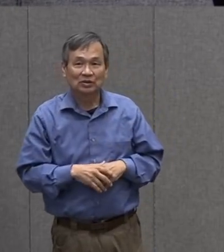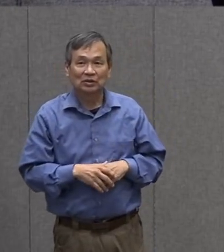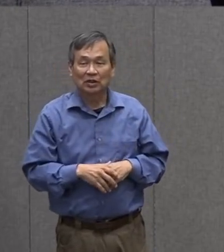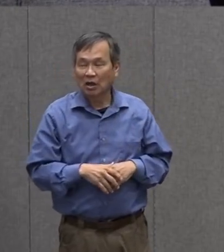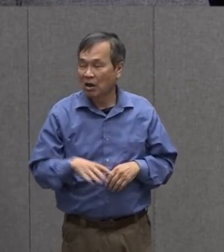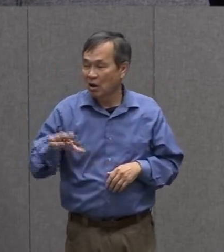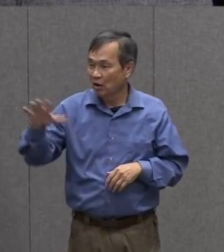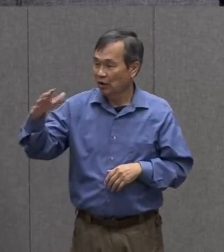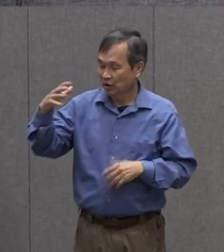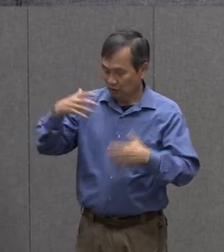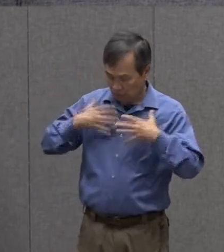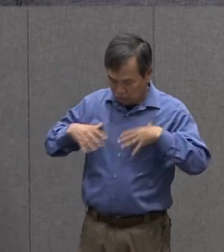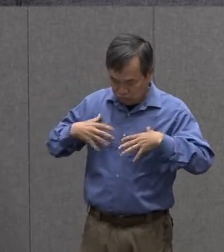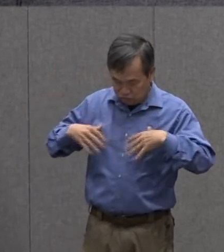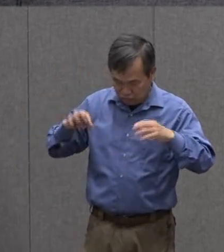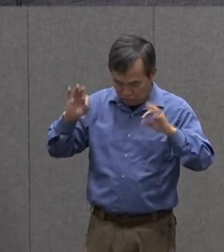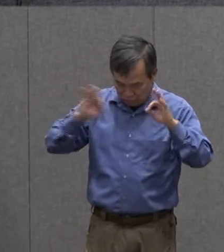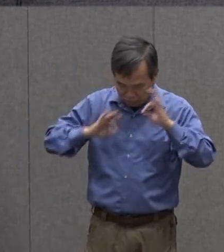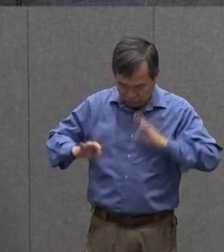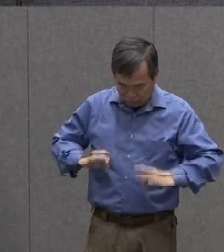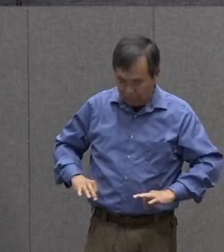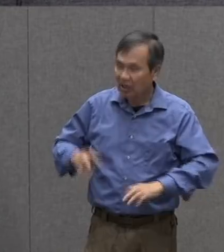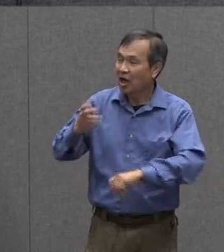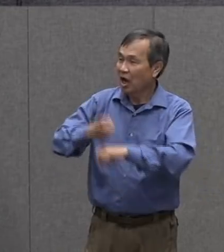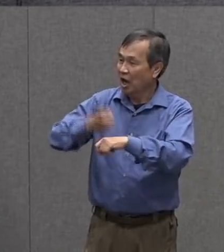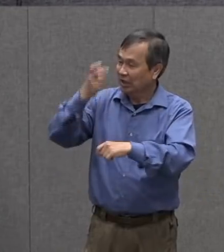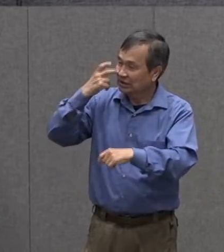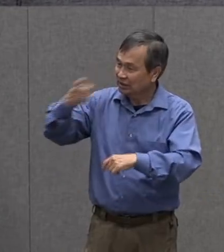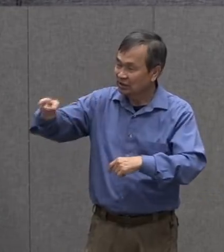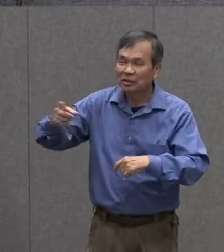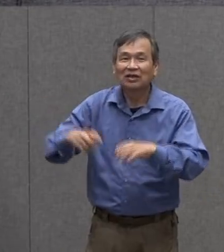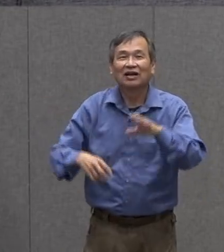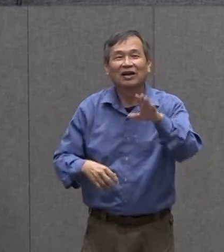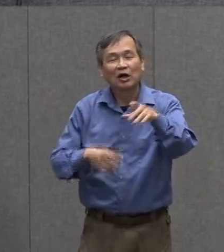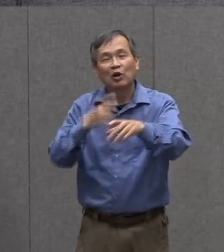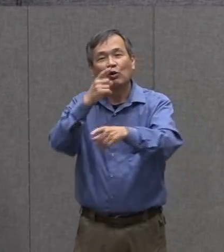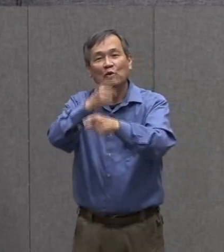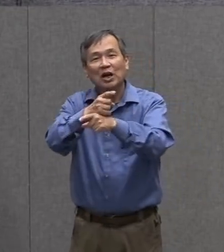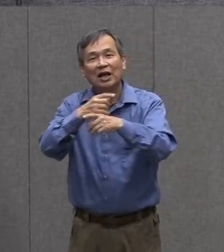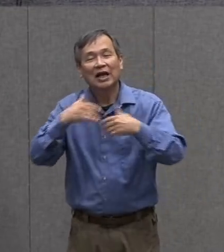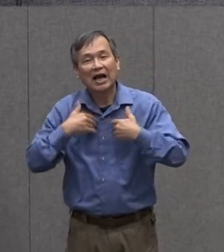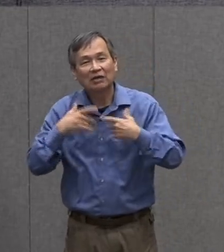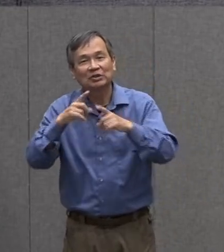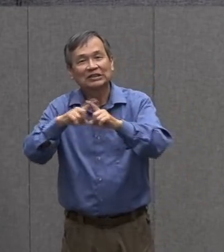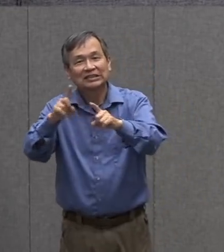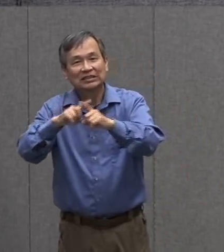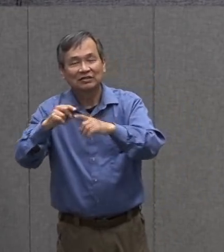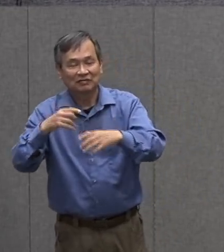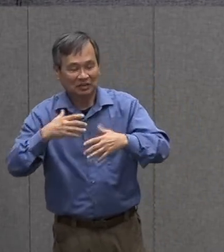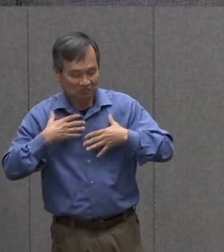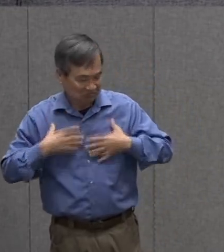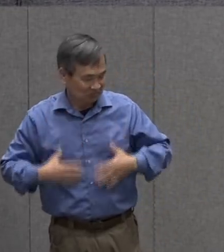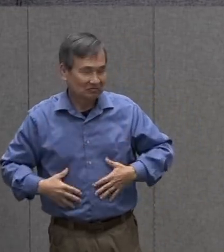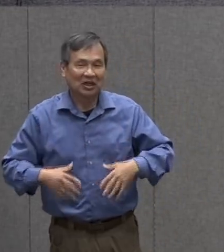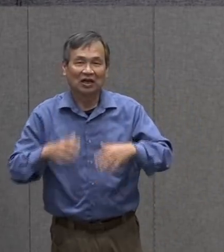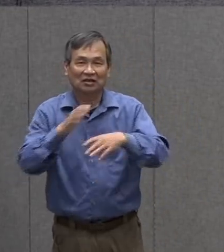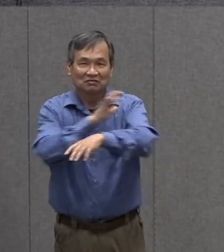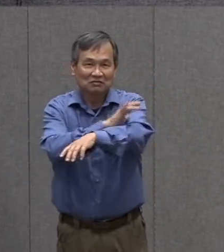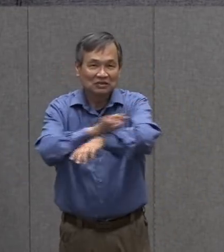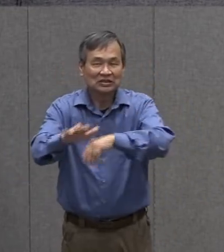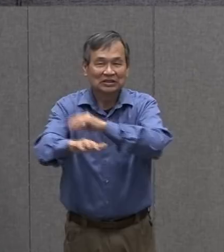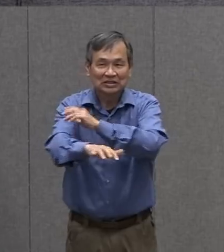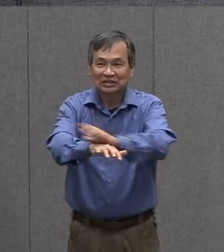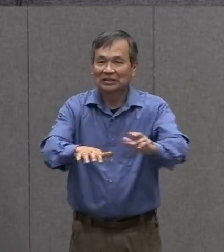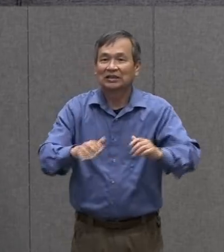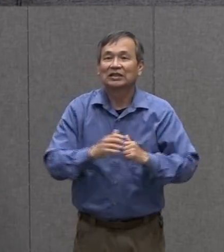see. We have to notice the characteristics of the animals and the things in our environment.